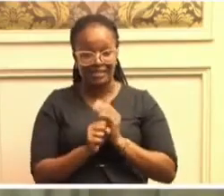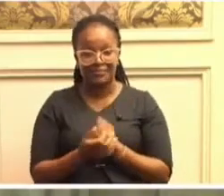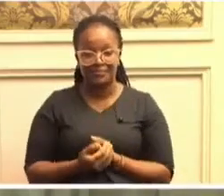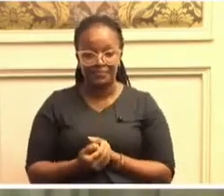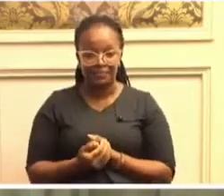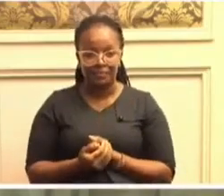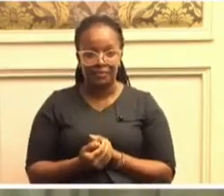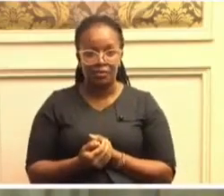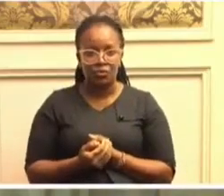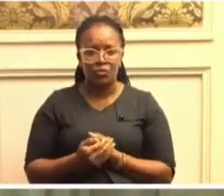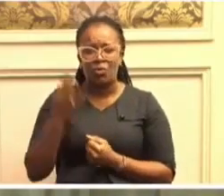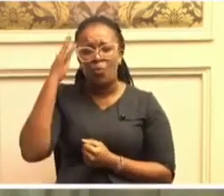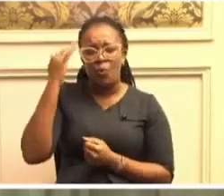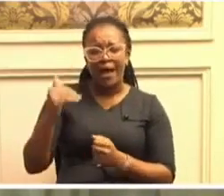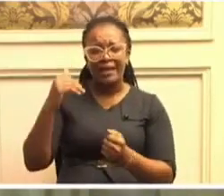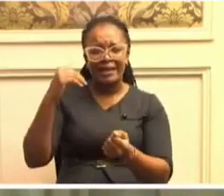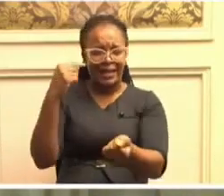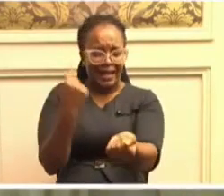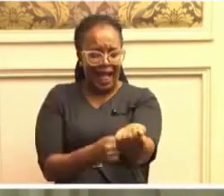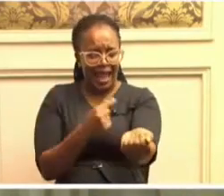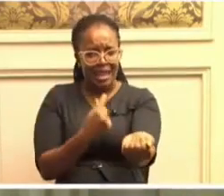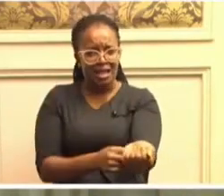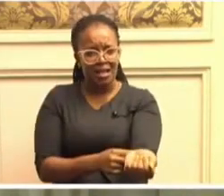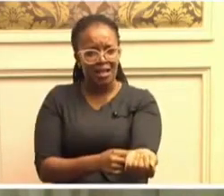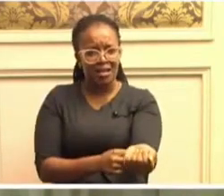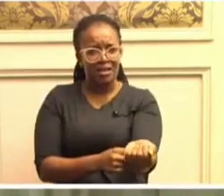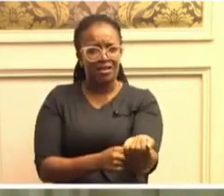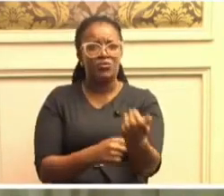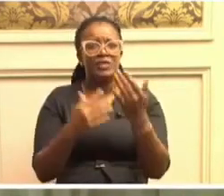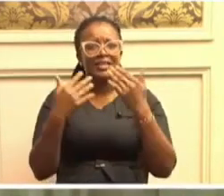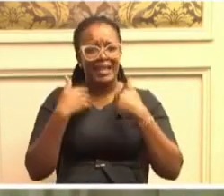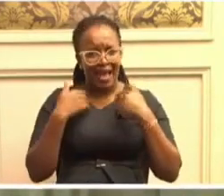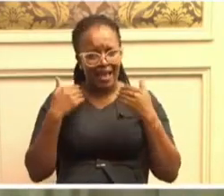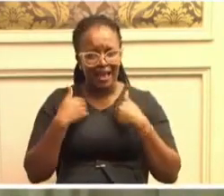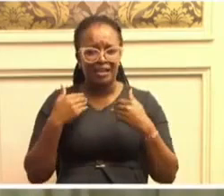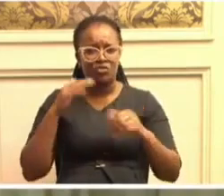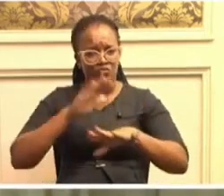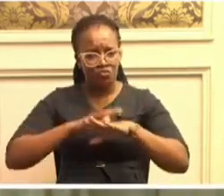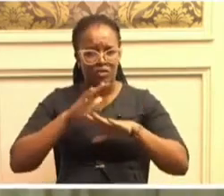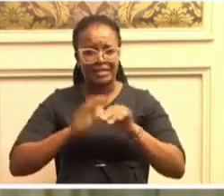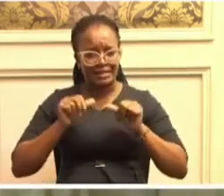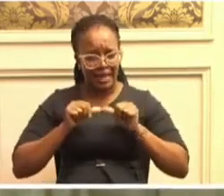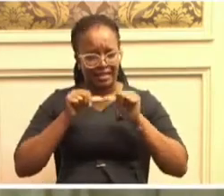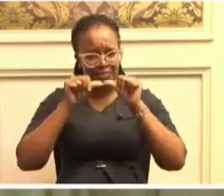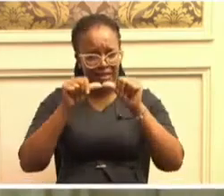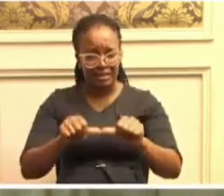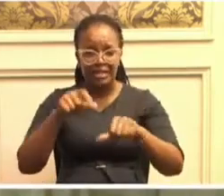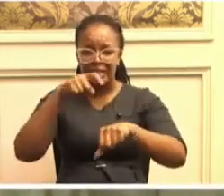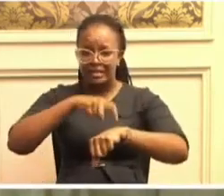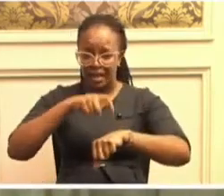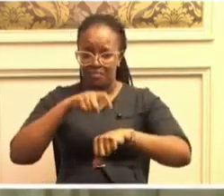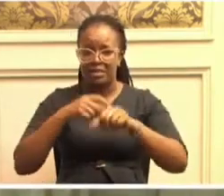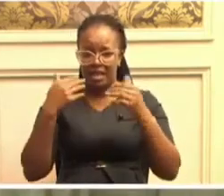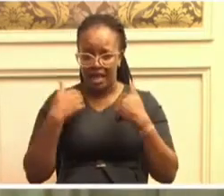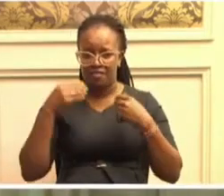Why is it that in Ghana there has been profound stability whenever we go for elections?